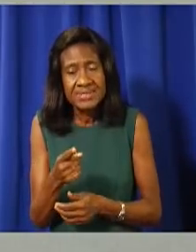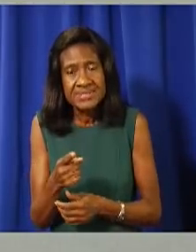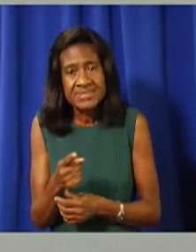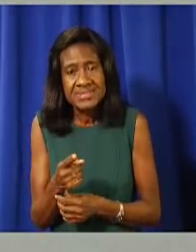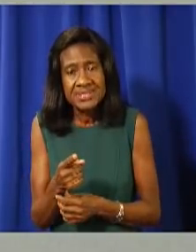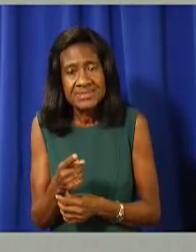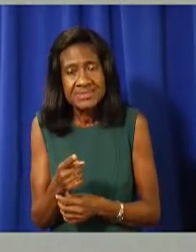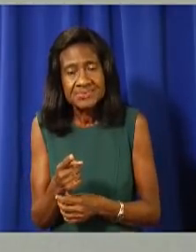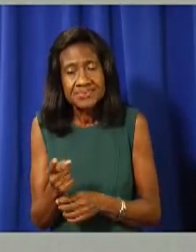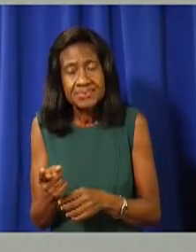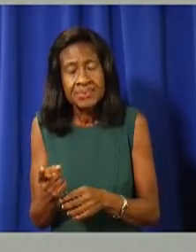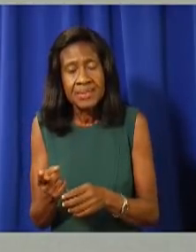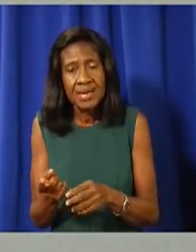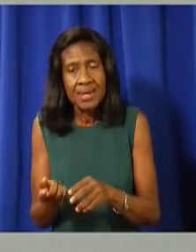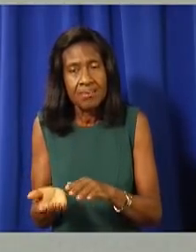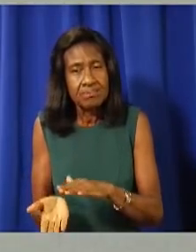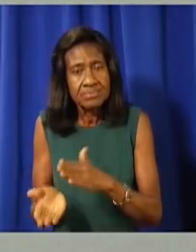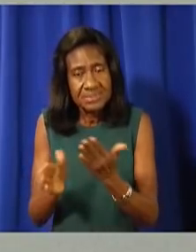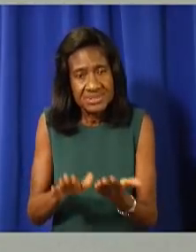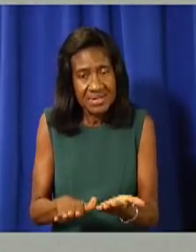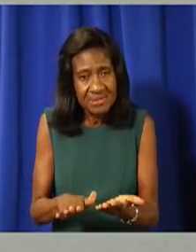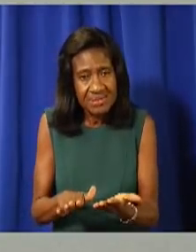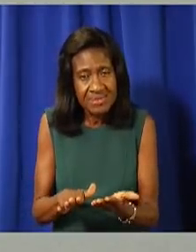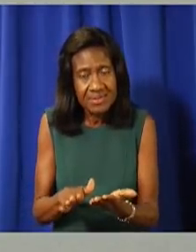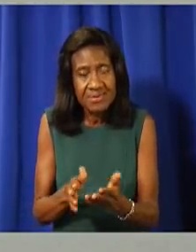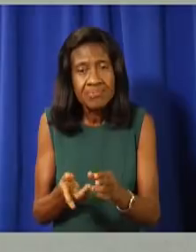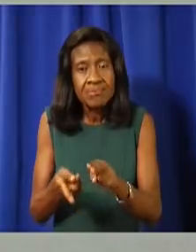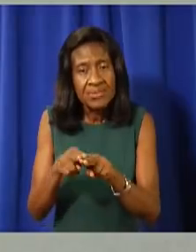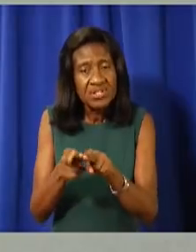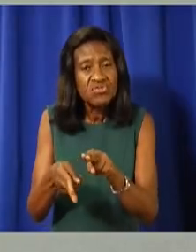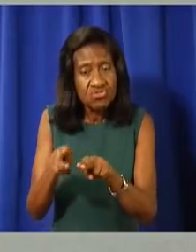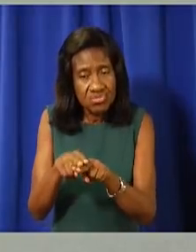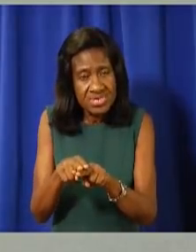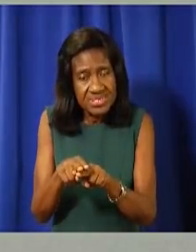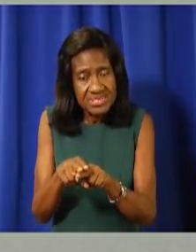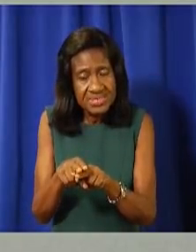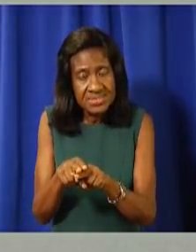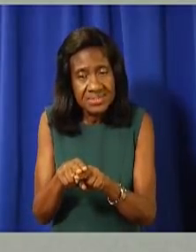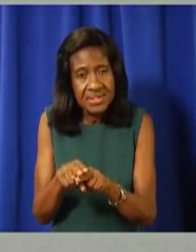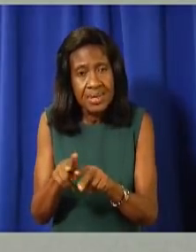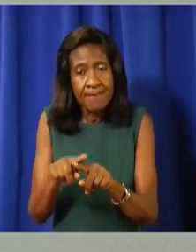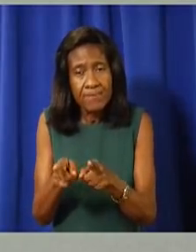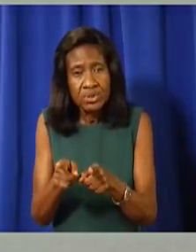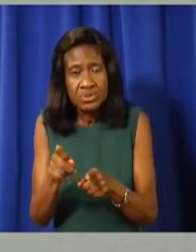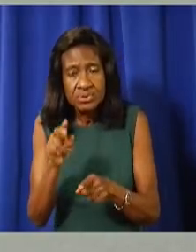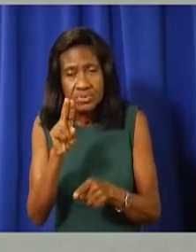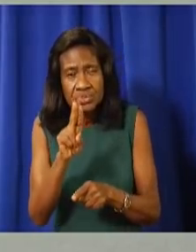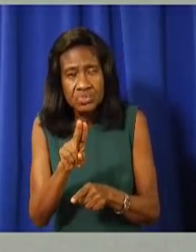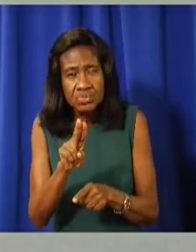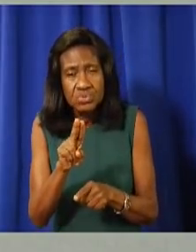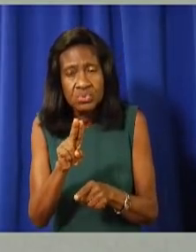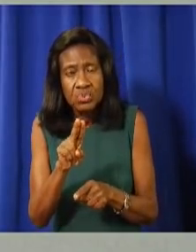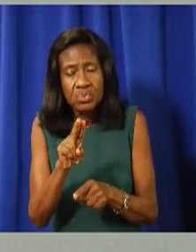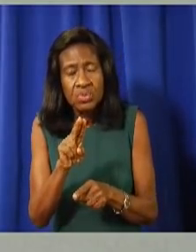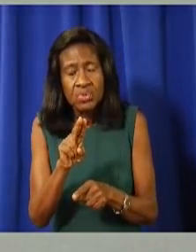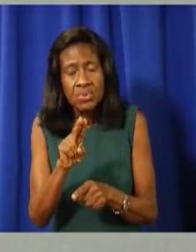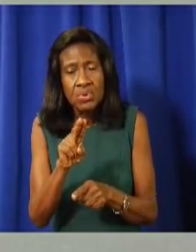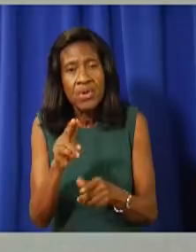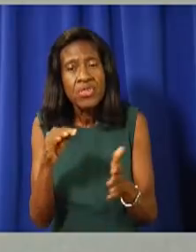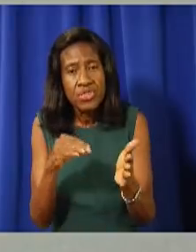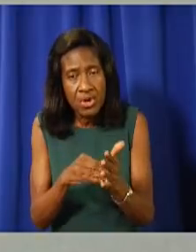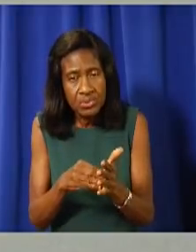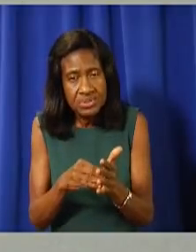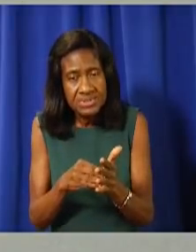said, deaths have gone up as well, 200 yesterday. But we were getting 2000 today when we didn't have protection